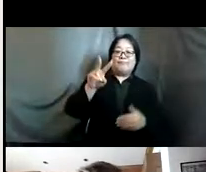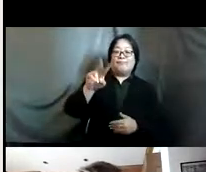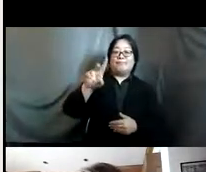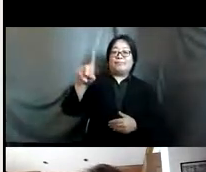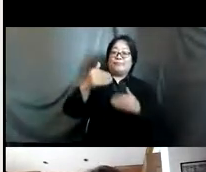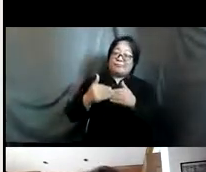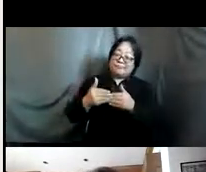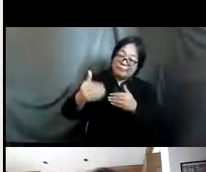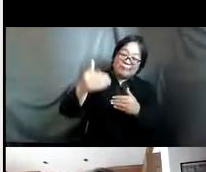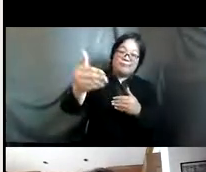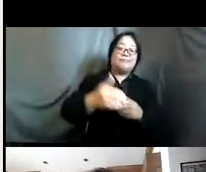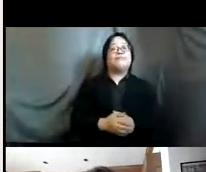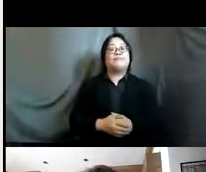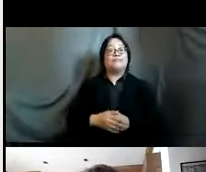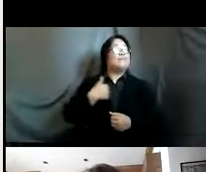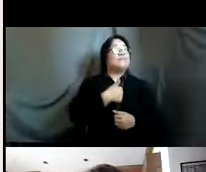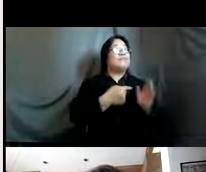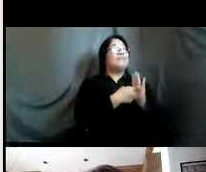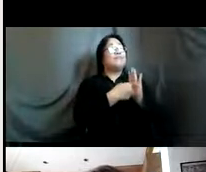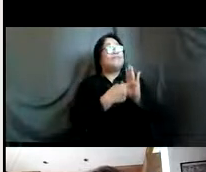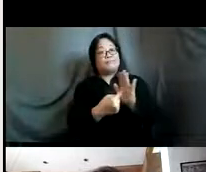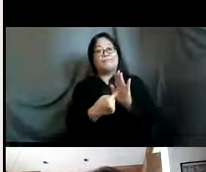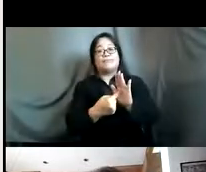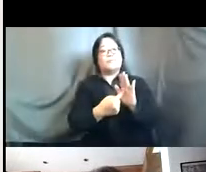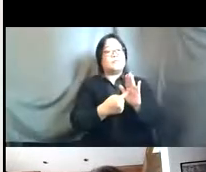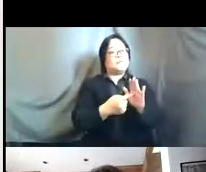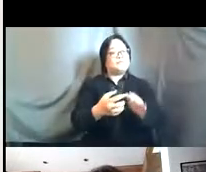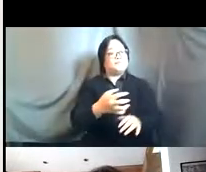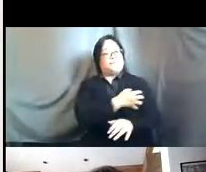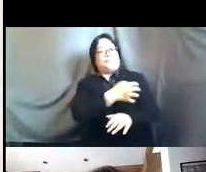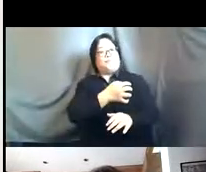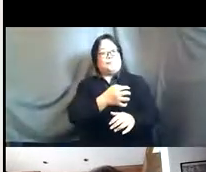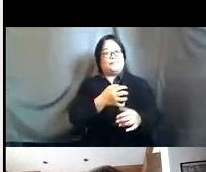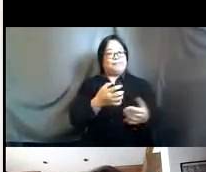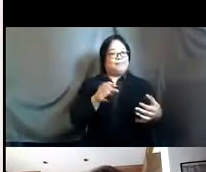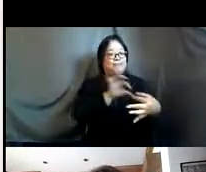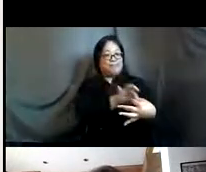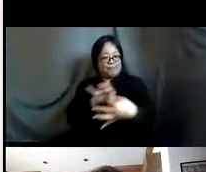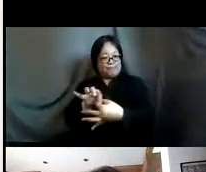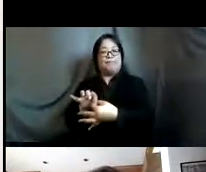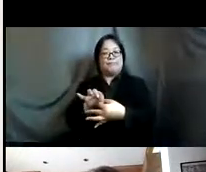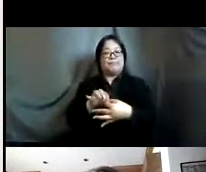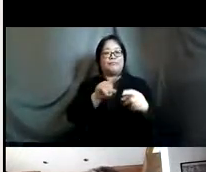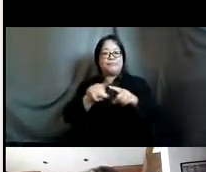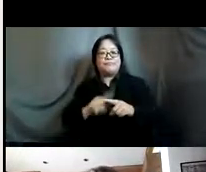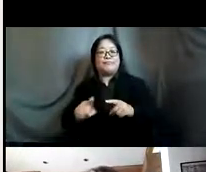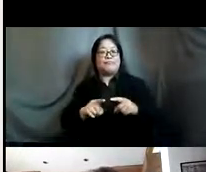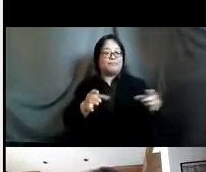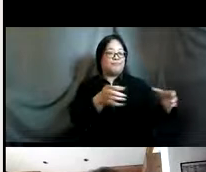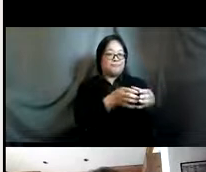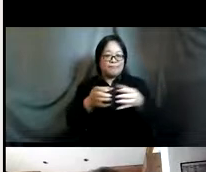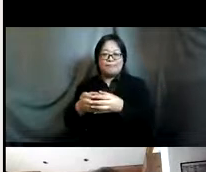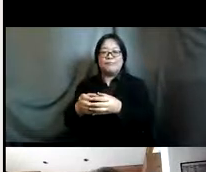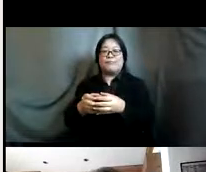demonstrate the interdependence and reinforcing relationships with the between gender equality and empowerment and srhr and between the